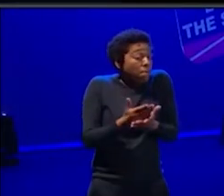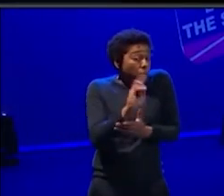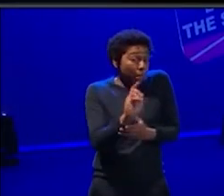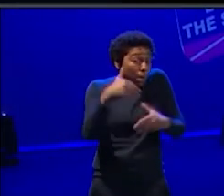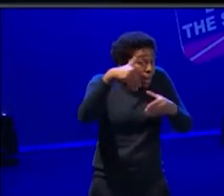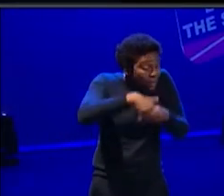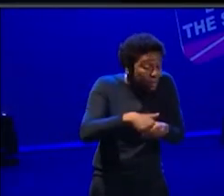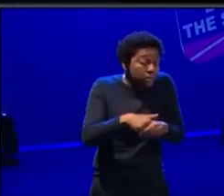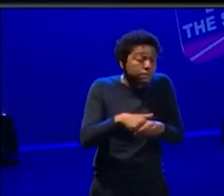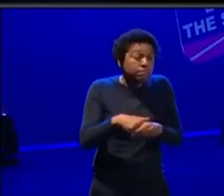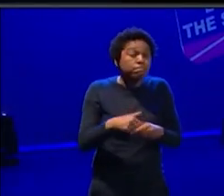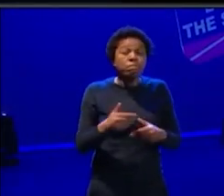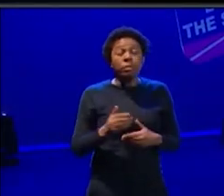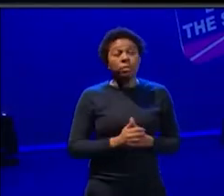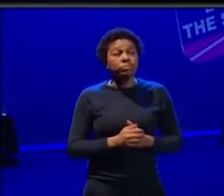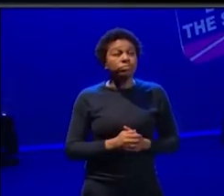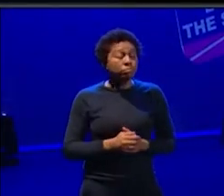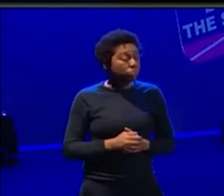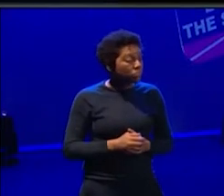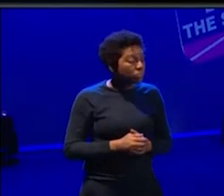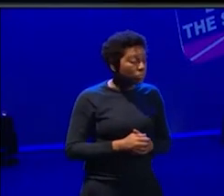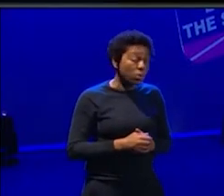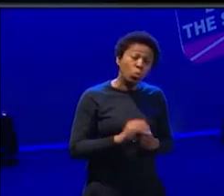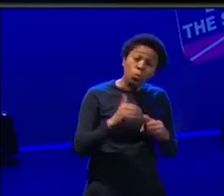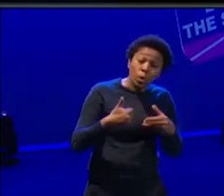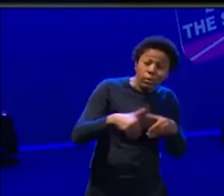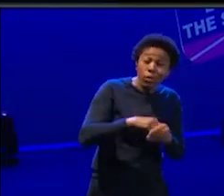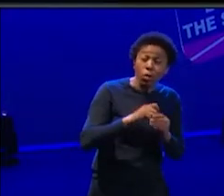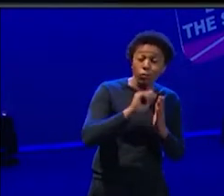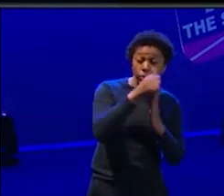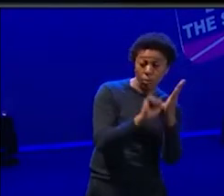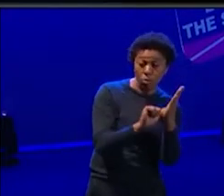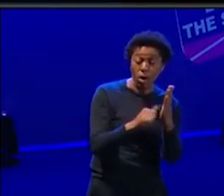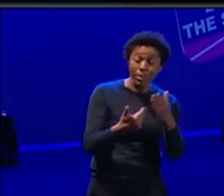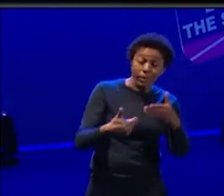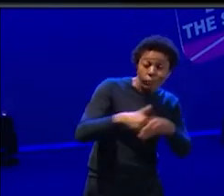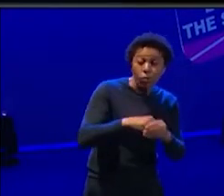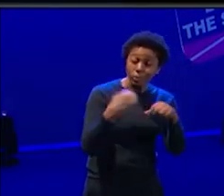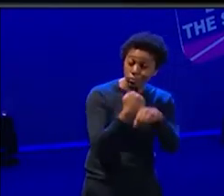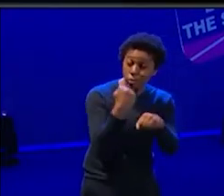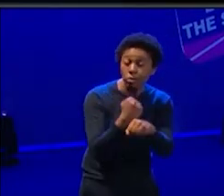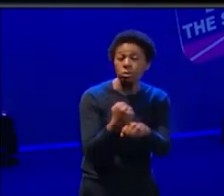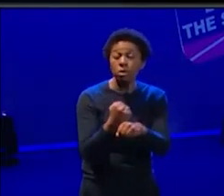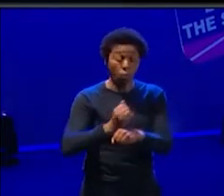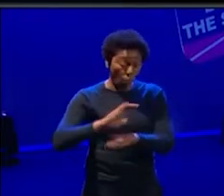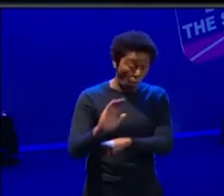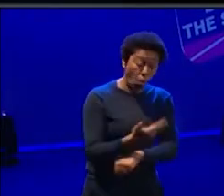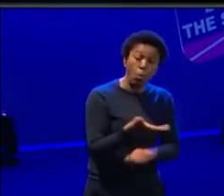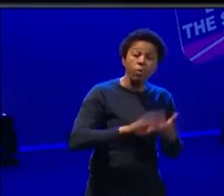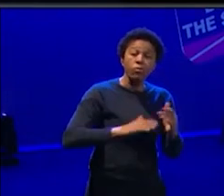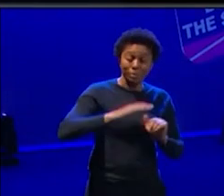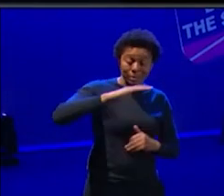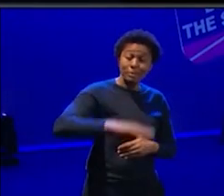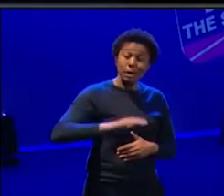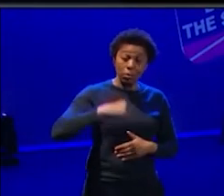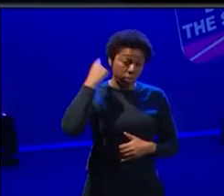that were, uh, on that programme and on that production, um, were all from South London,